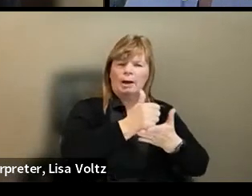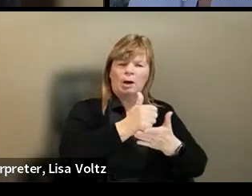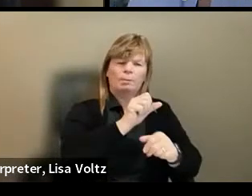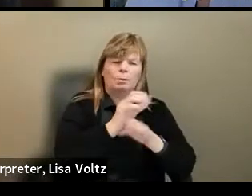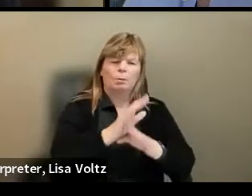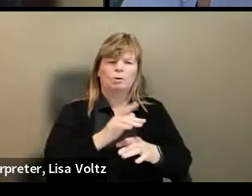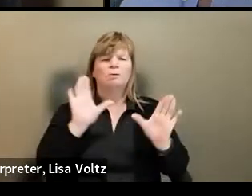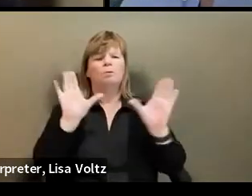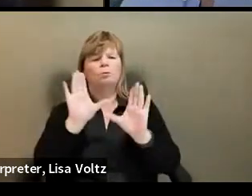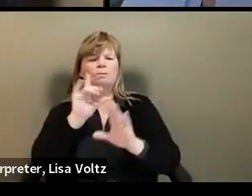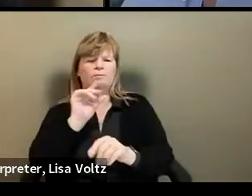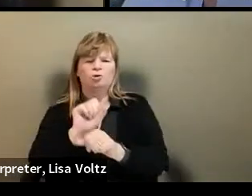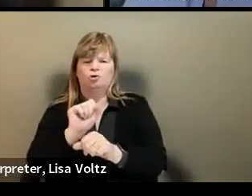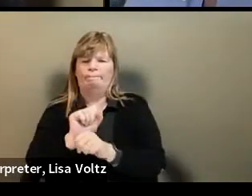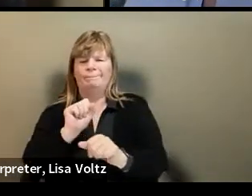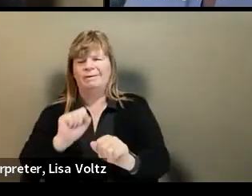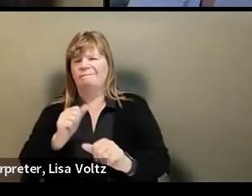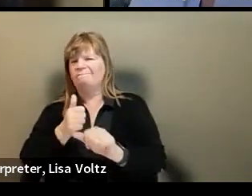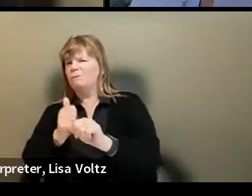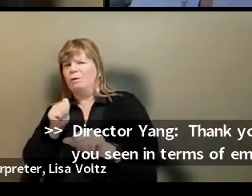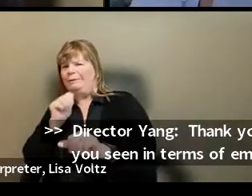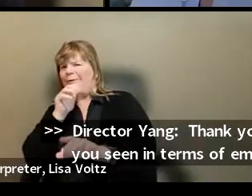employment, um, could avoid?